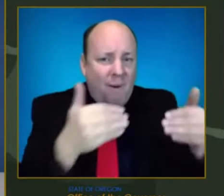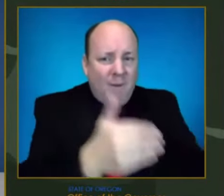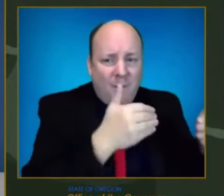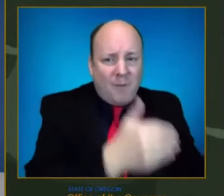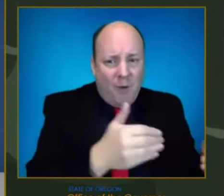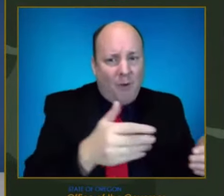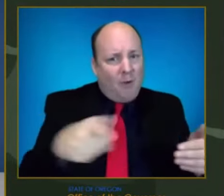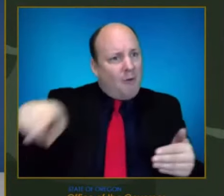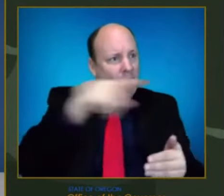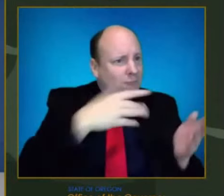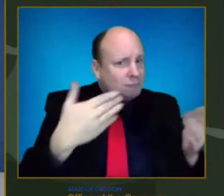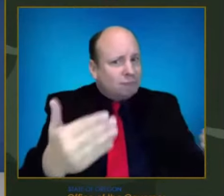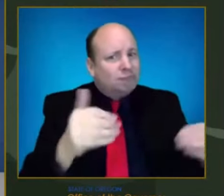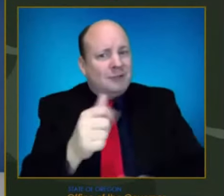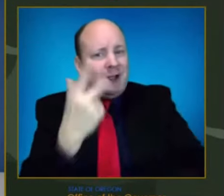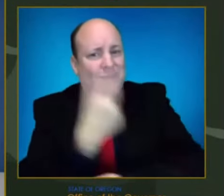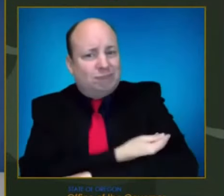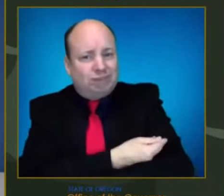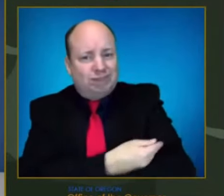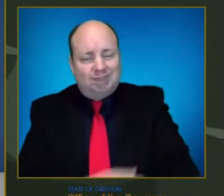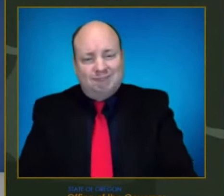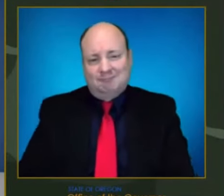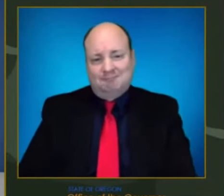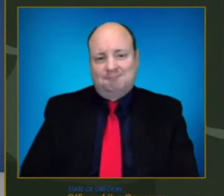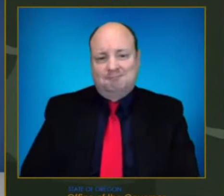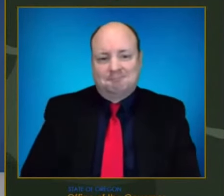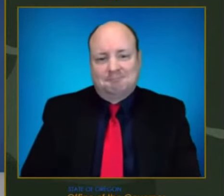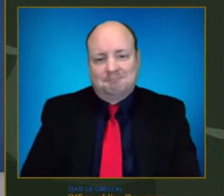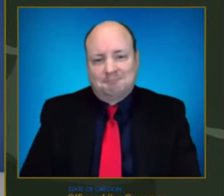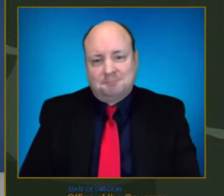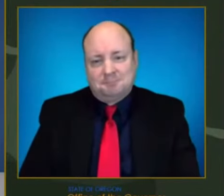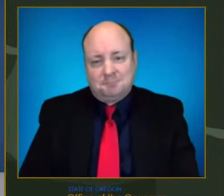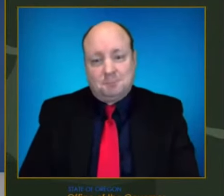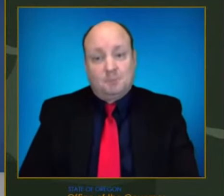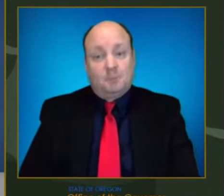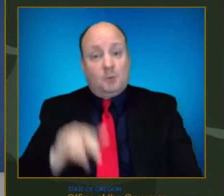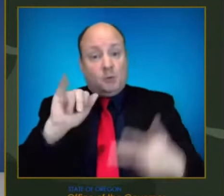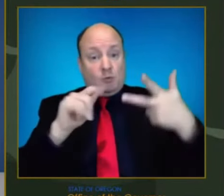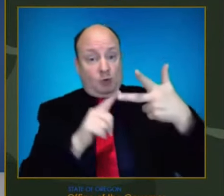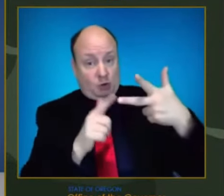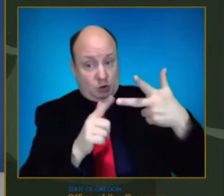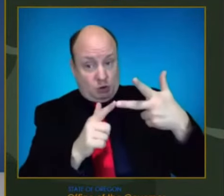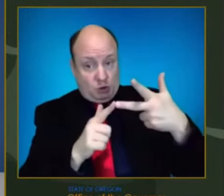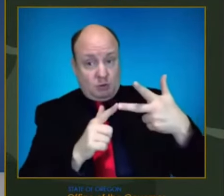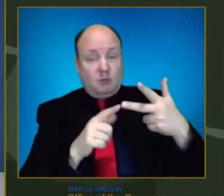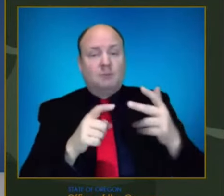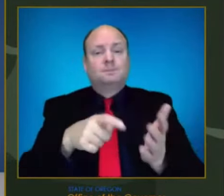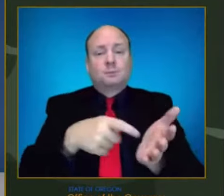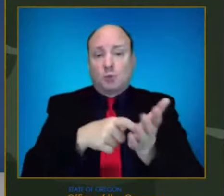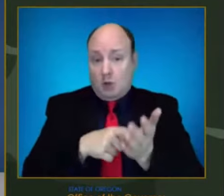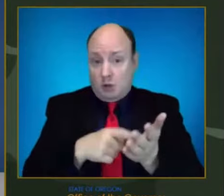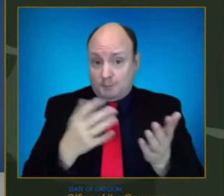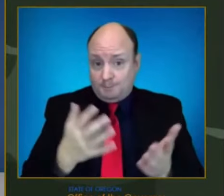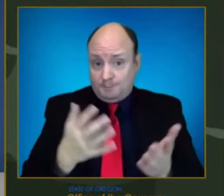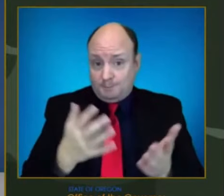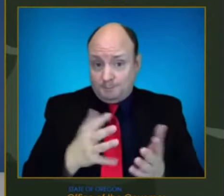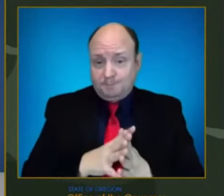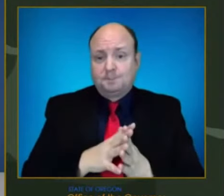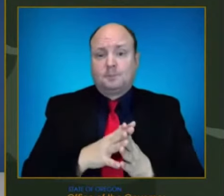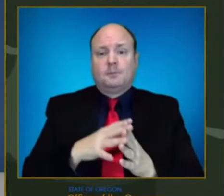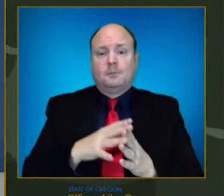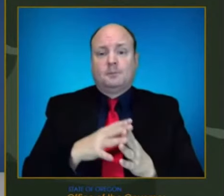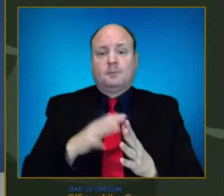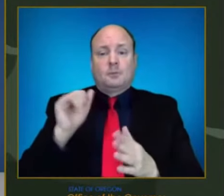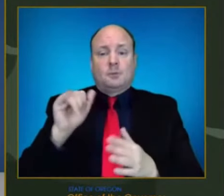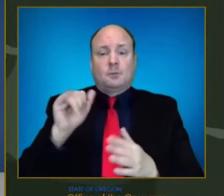color with their initial doses. Our third priority is to rapidly deliver new COVID-19 treatments and expand needed